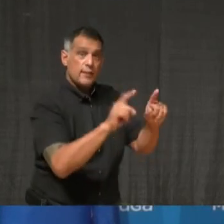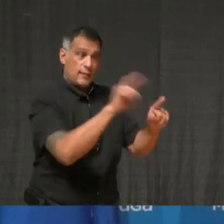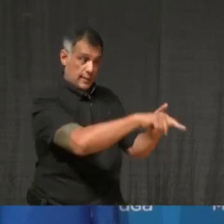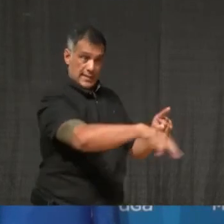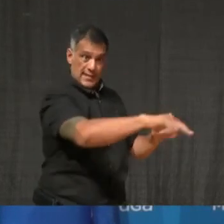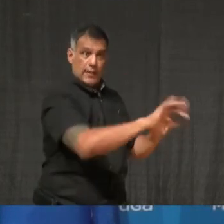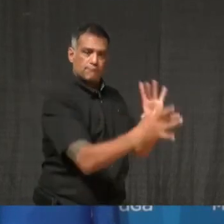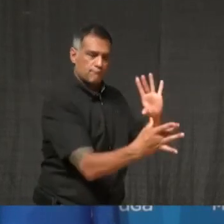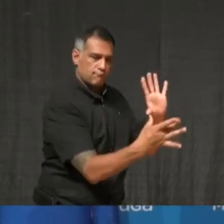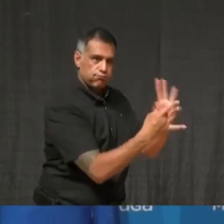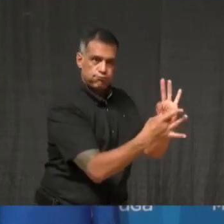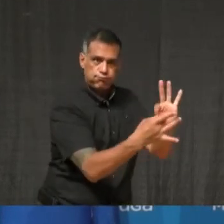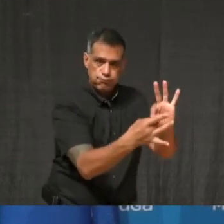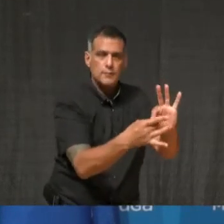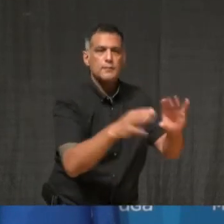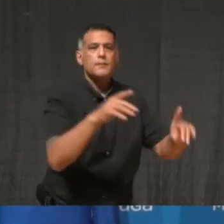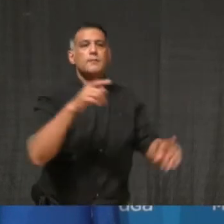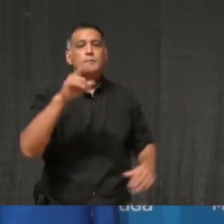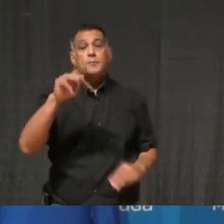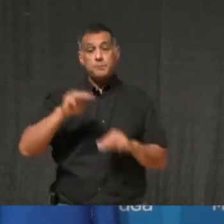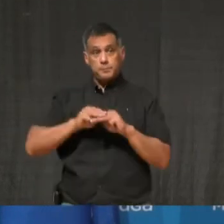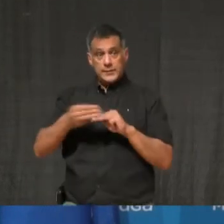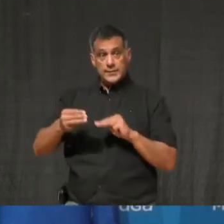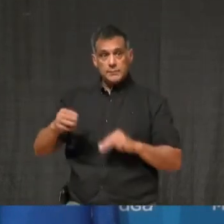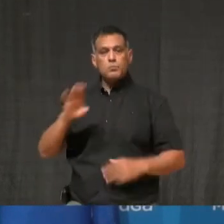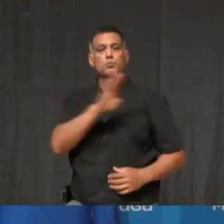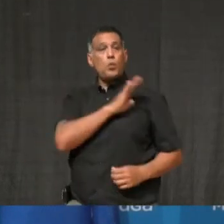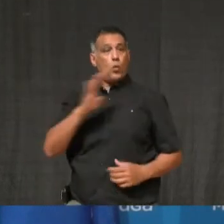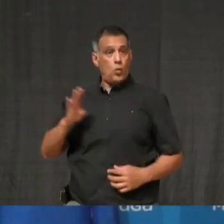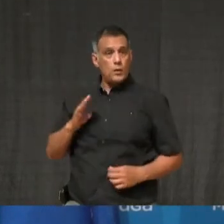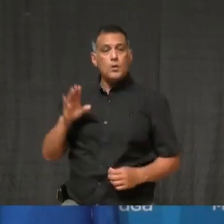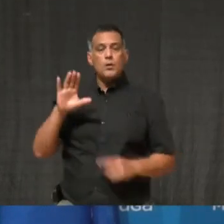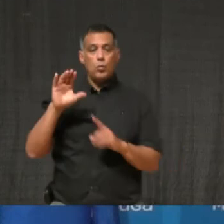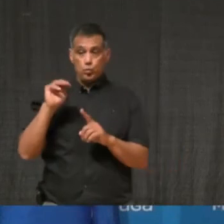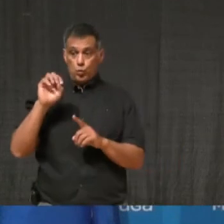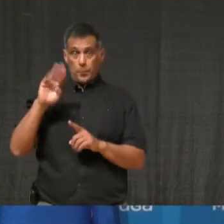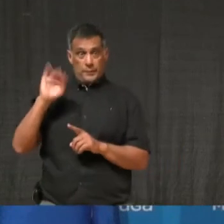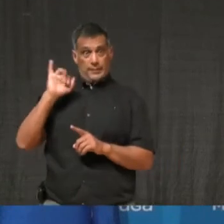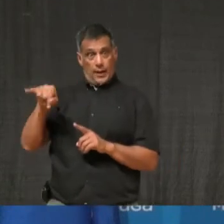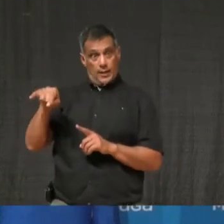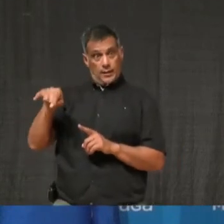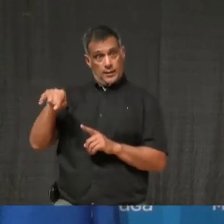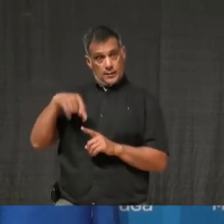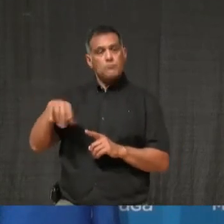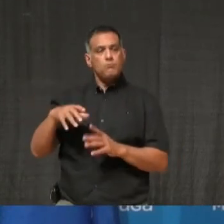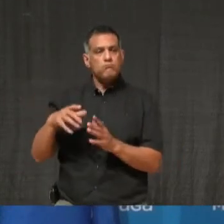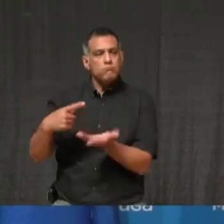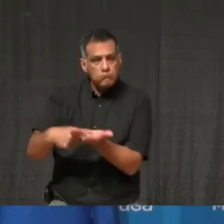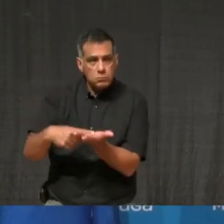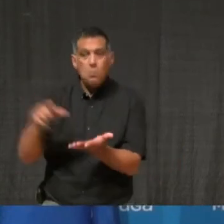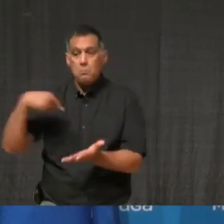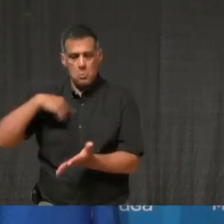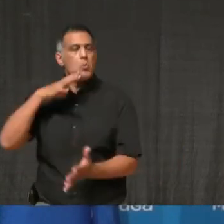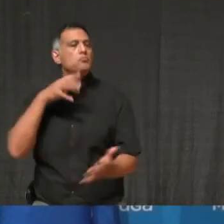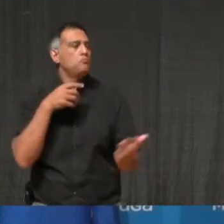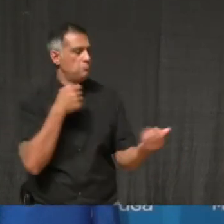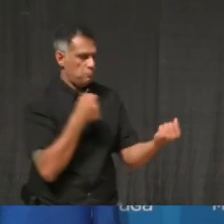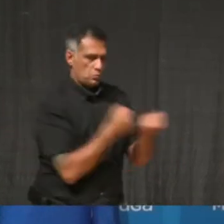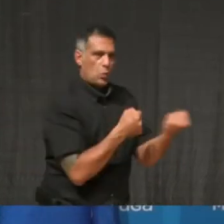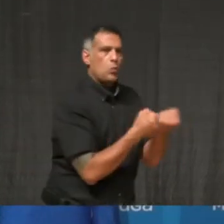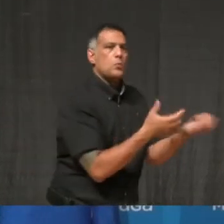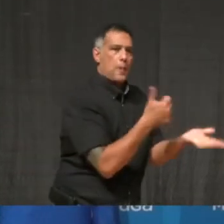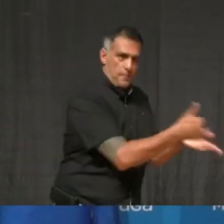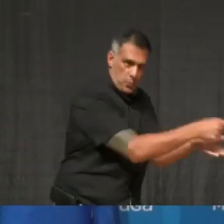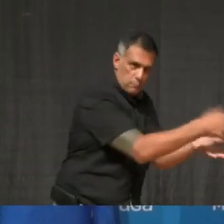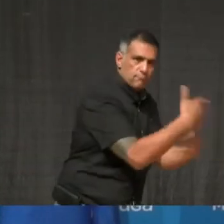message out to their members, our Economic Development Office here. We're planning a few more webinars with our